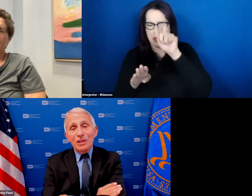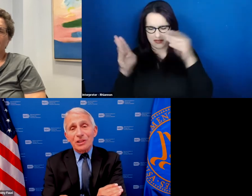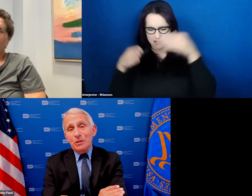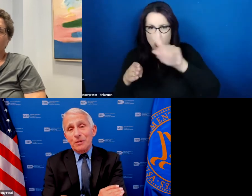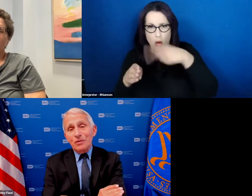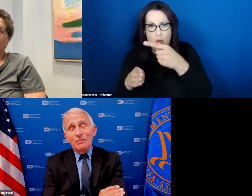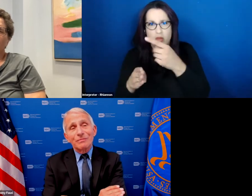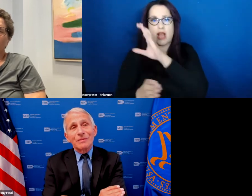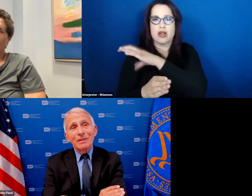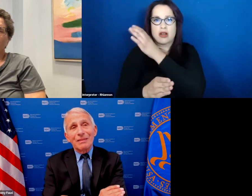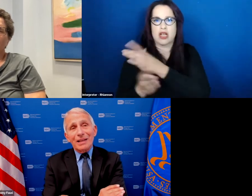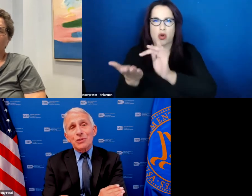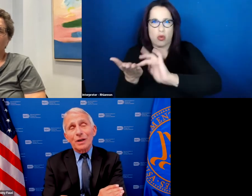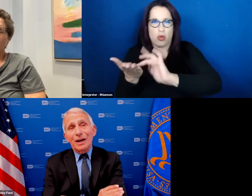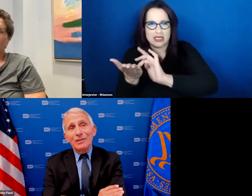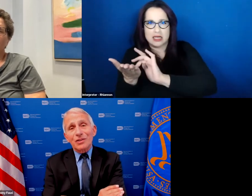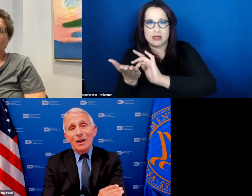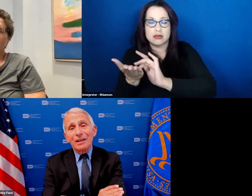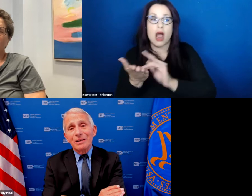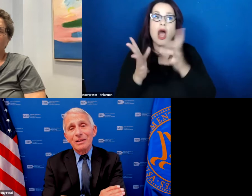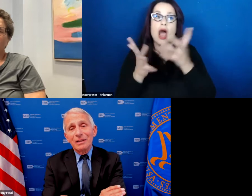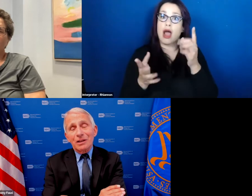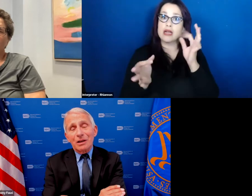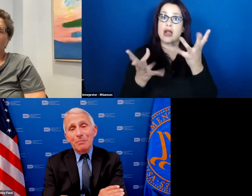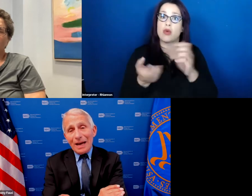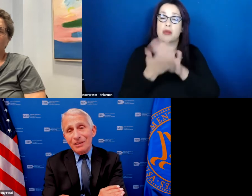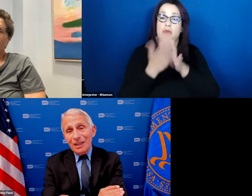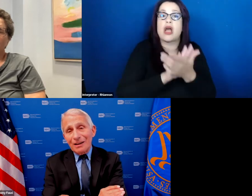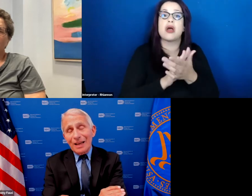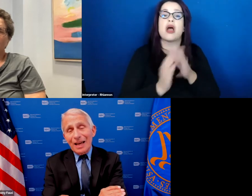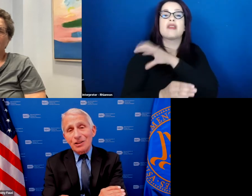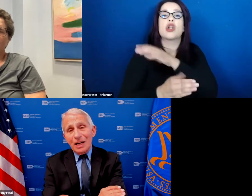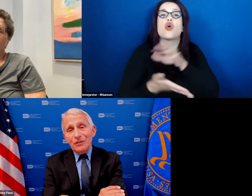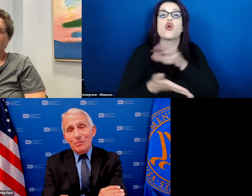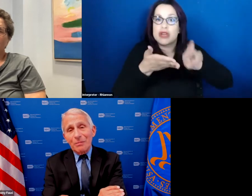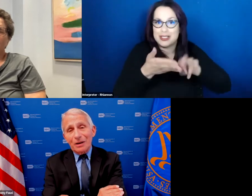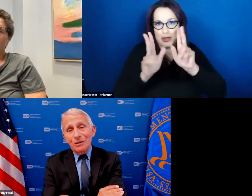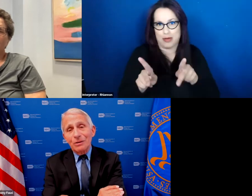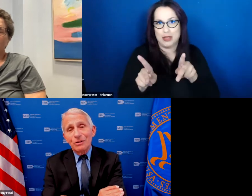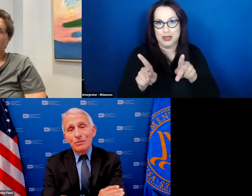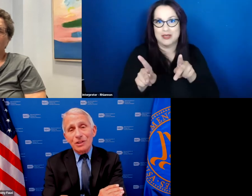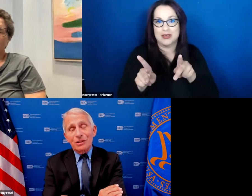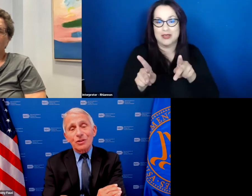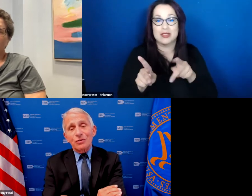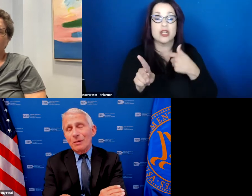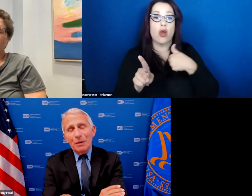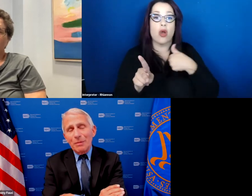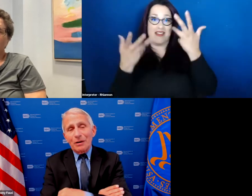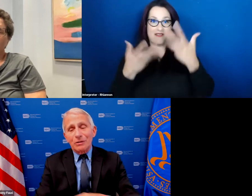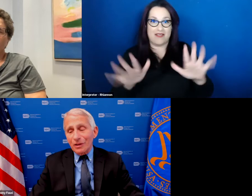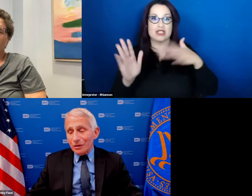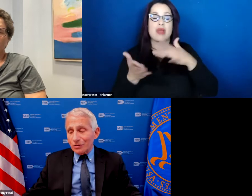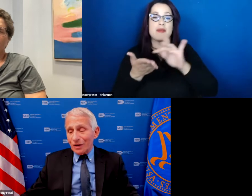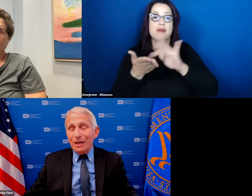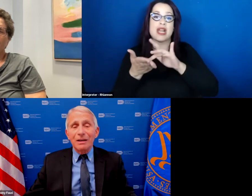clinical research person and that's when i decided to come back to the nih after my medical research on my